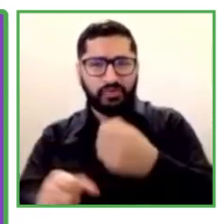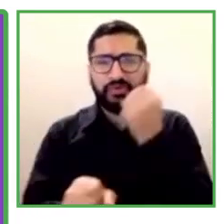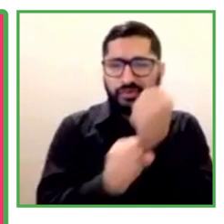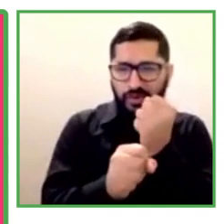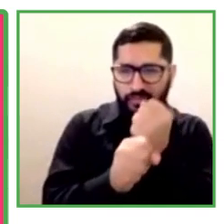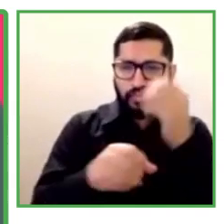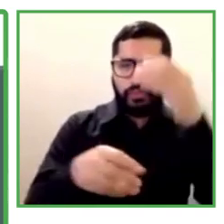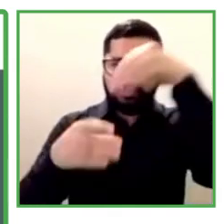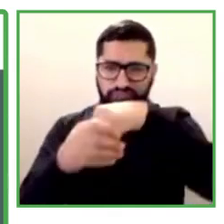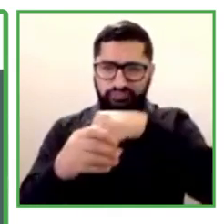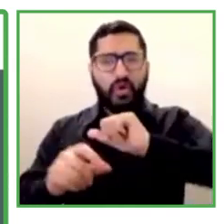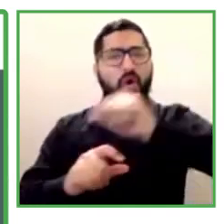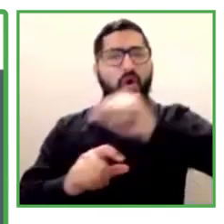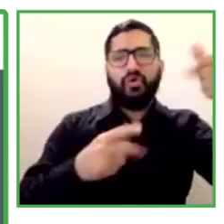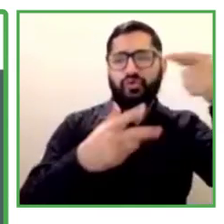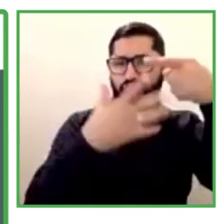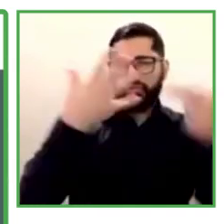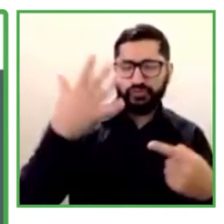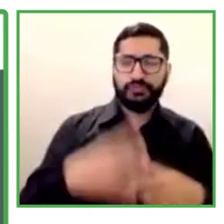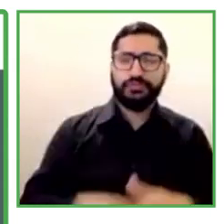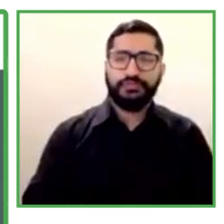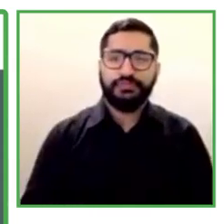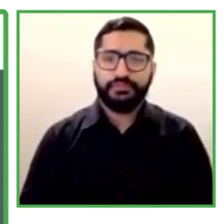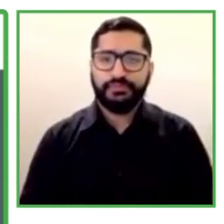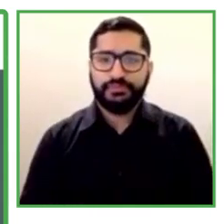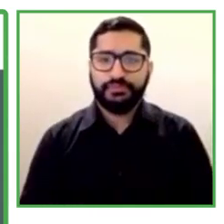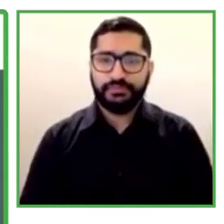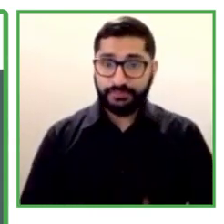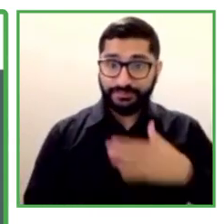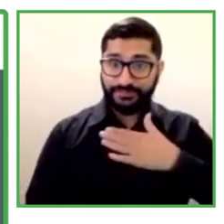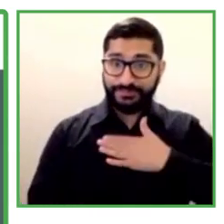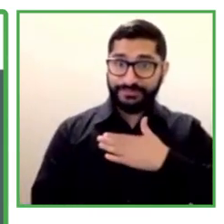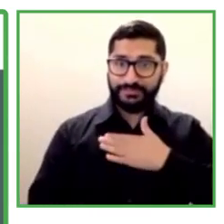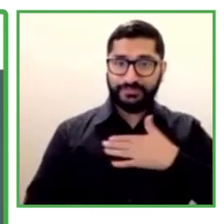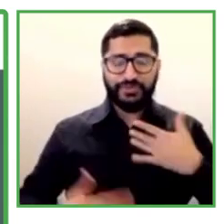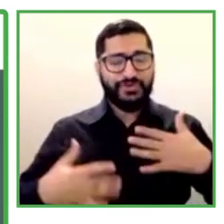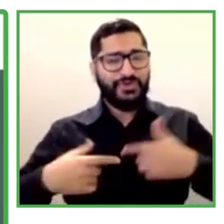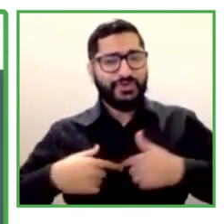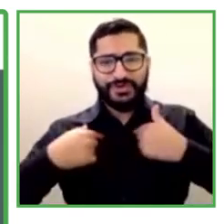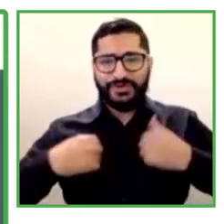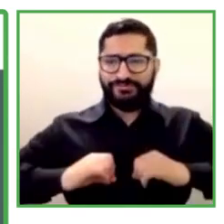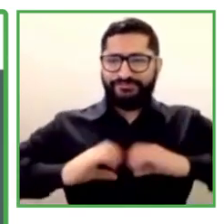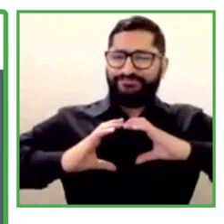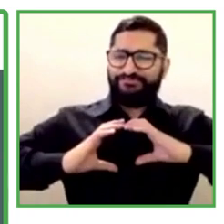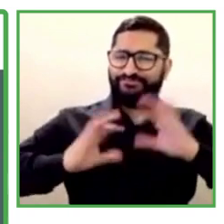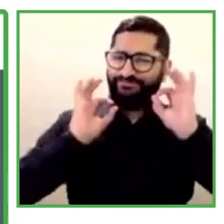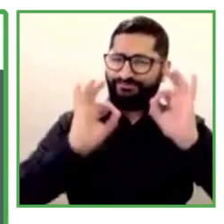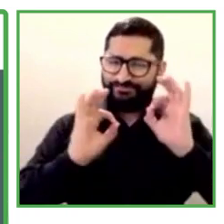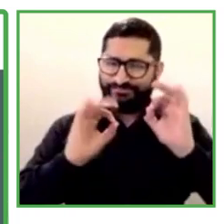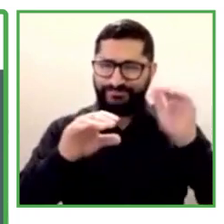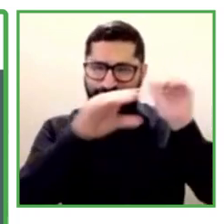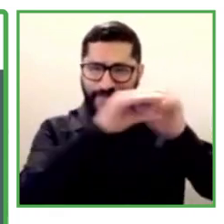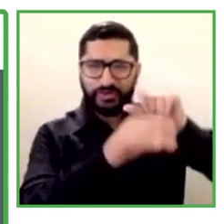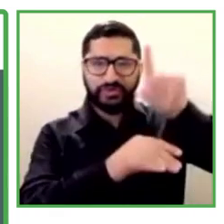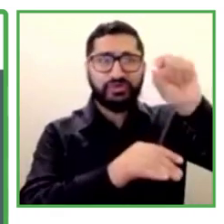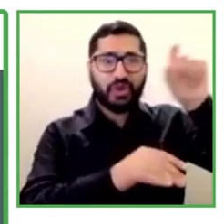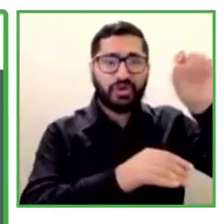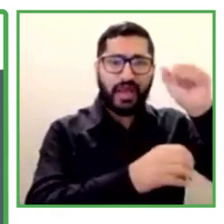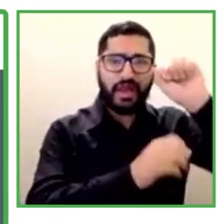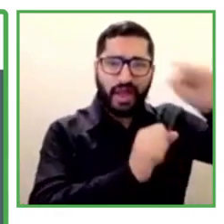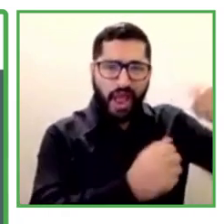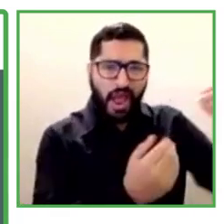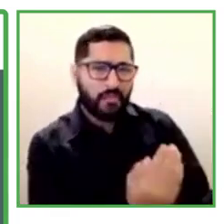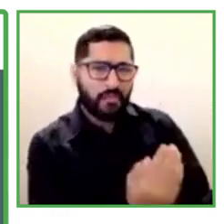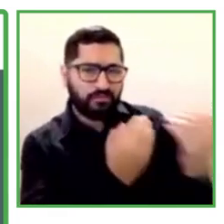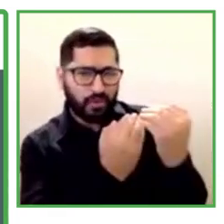leaves, telework amongst others. It was very nice for me to know that the bank could go along with me in this process and